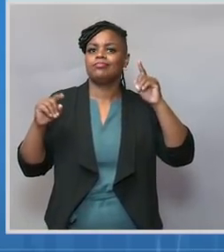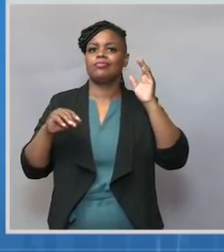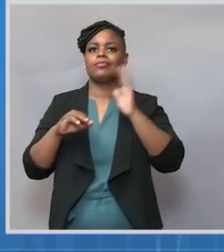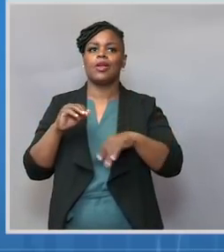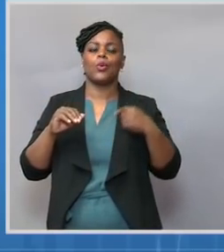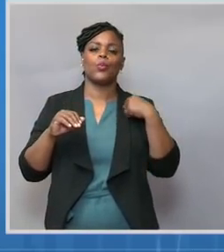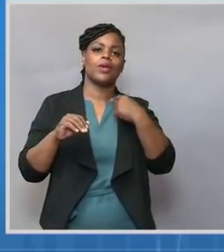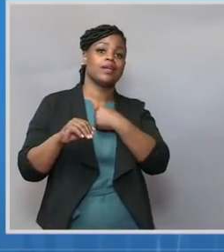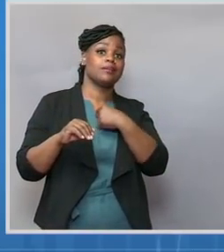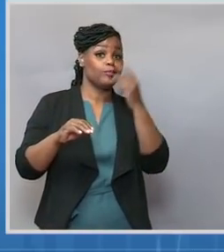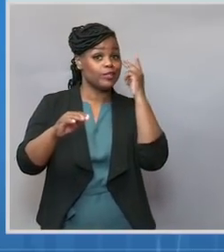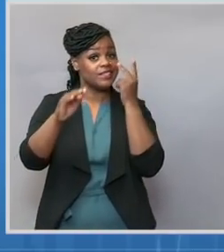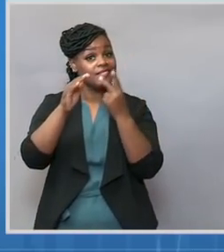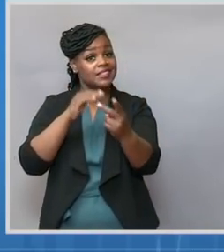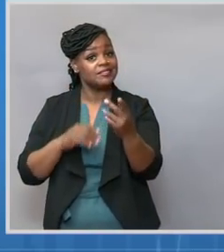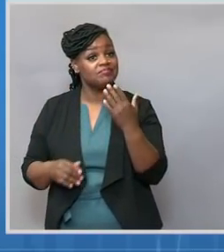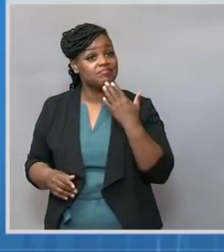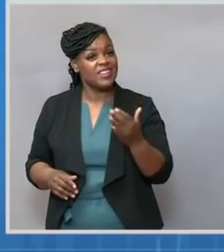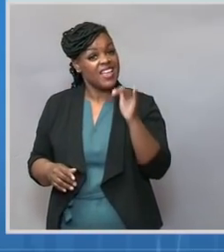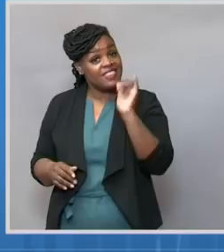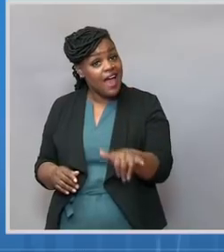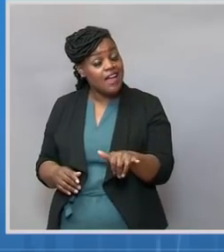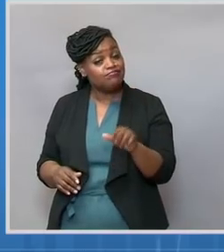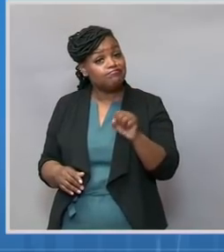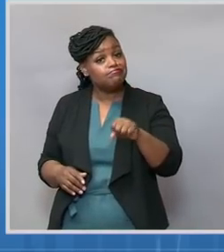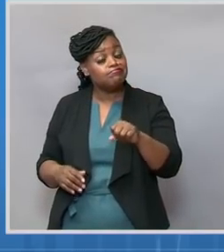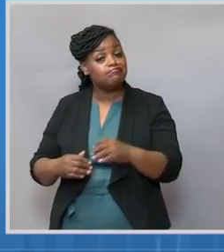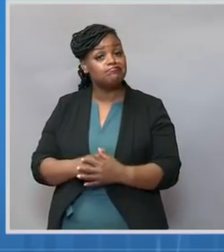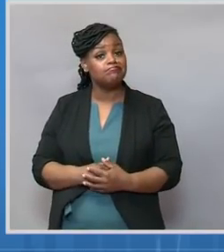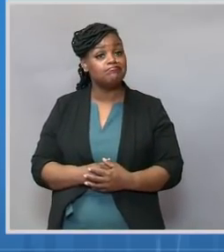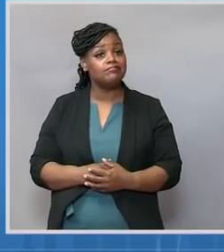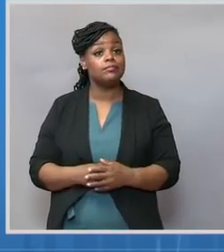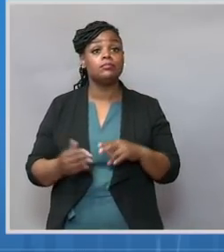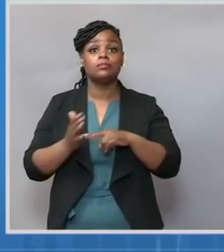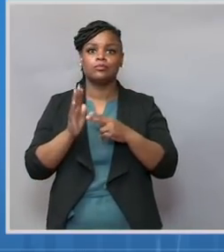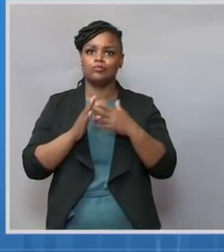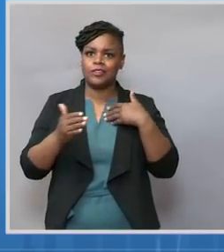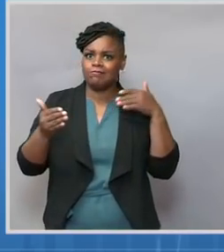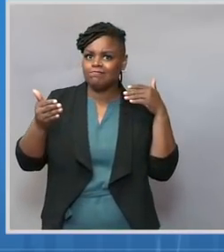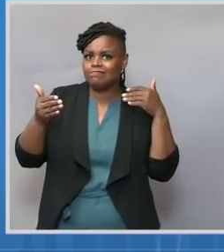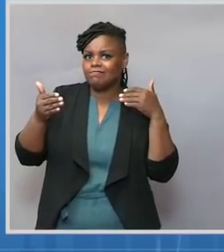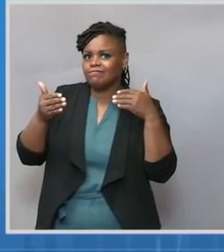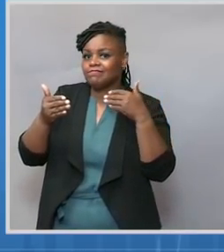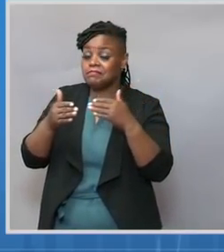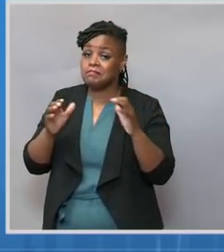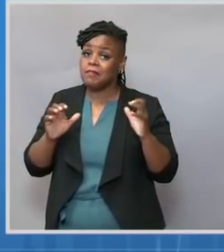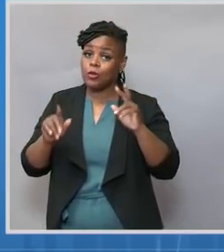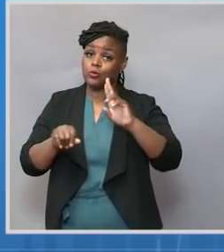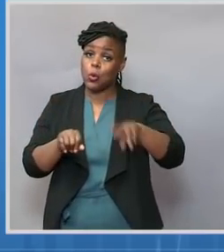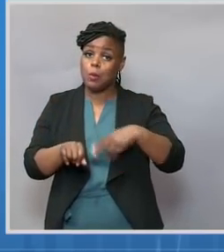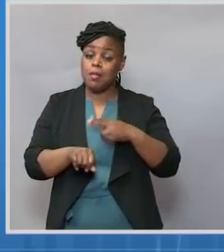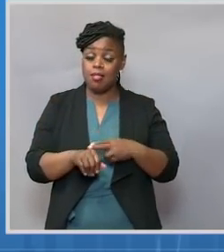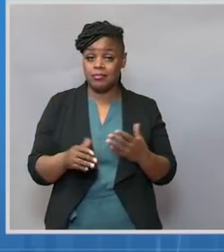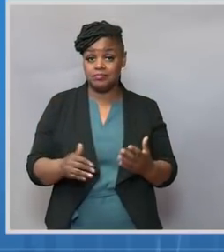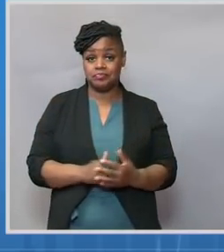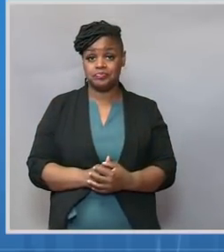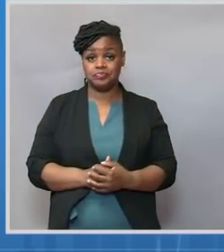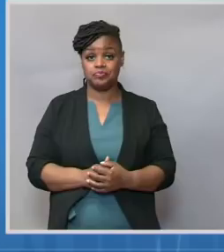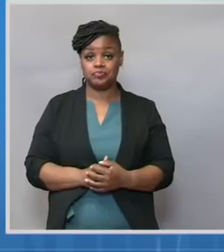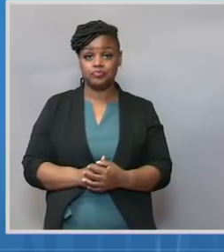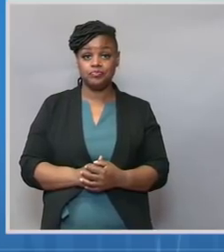It means we're closer to returning to normal. While we know the next phase of the vaccination program